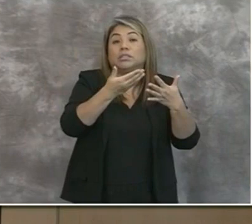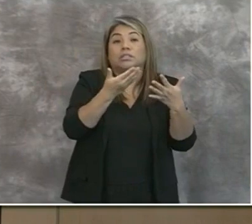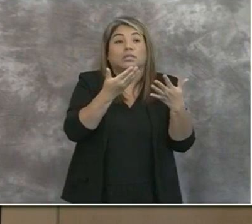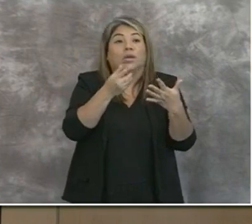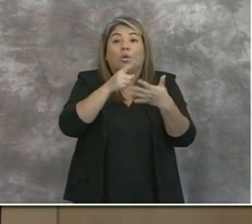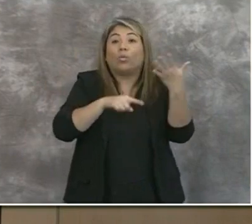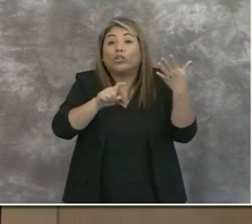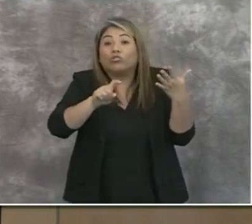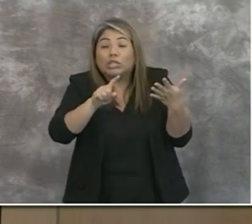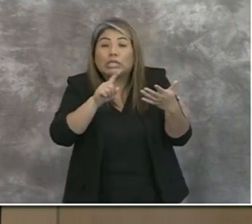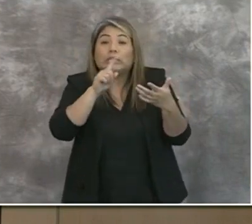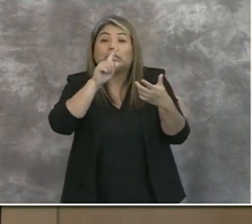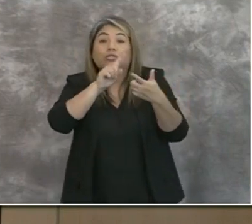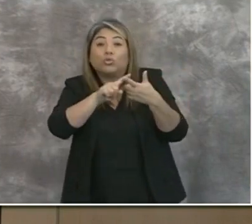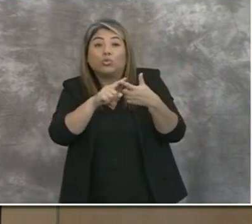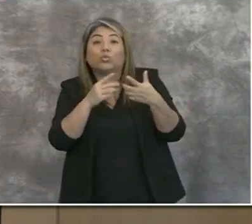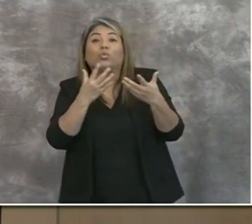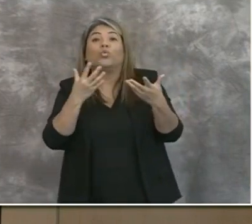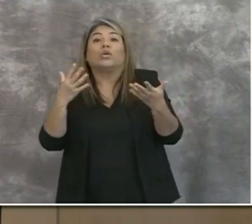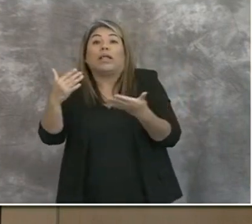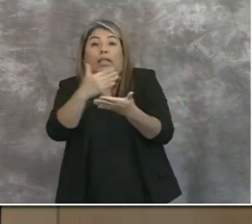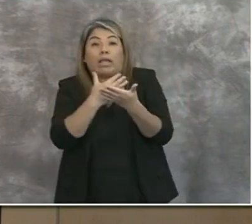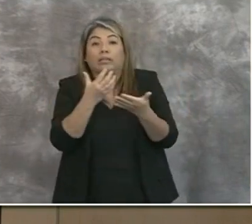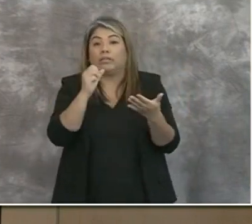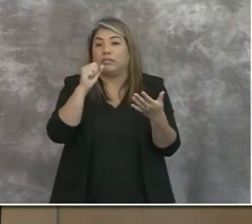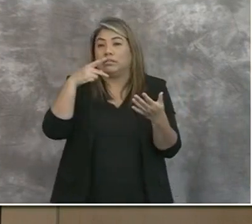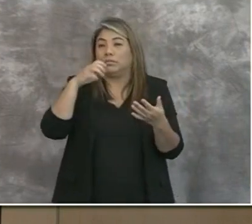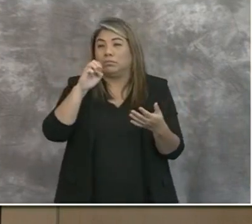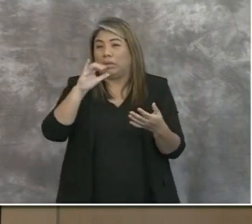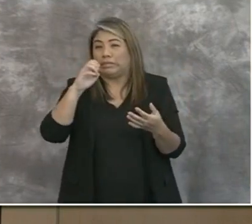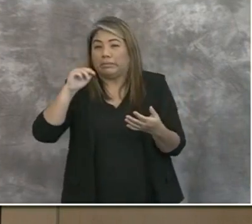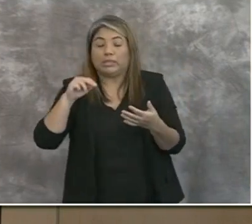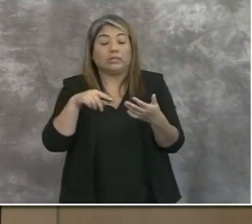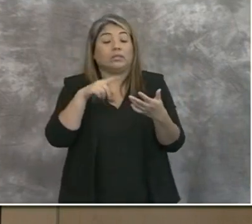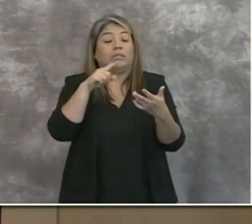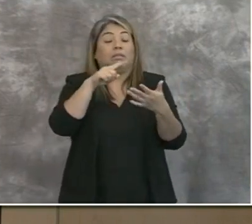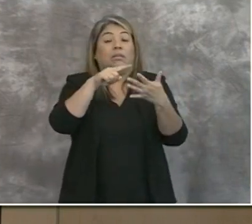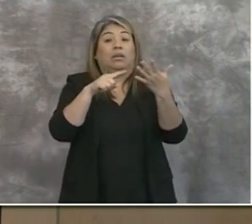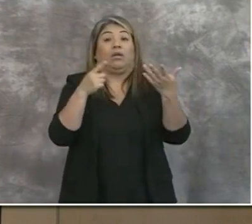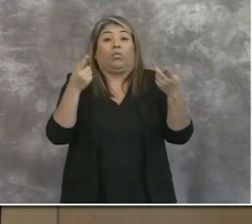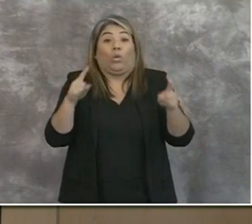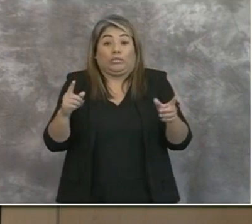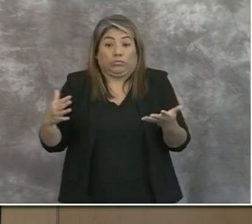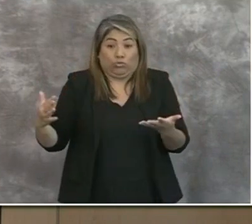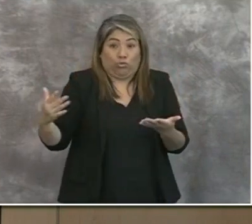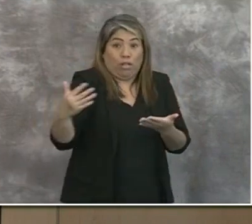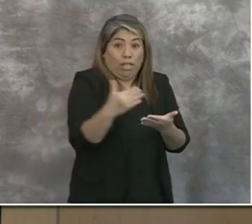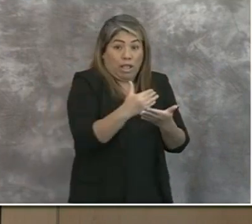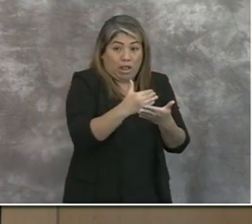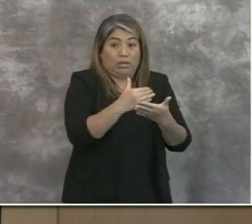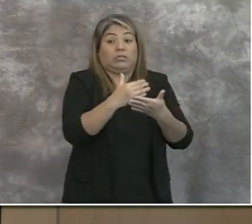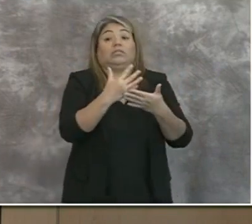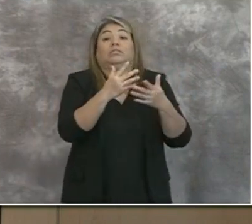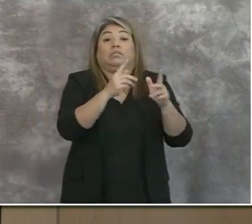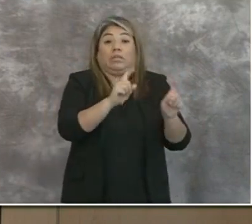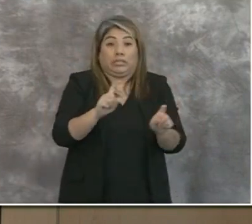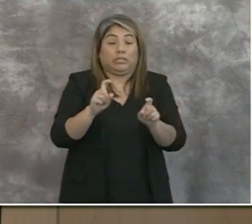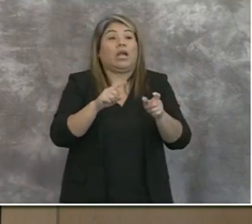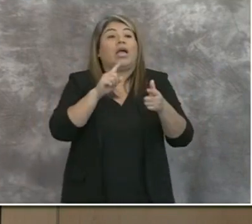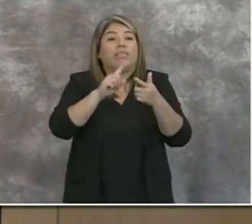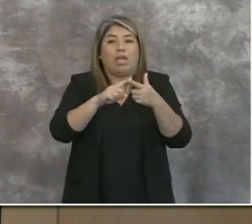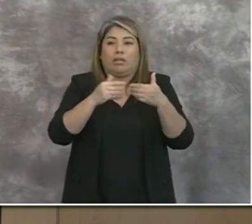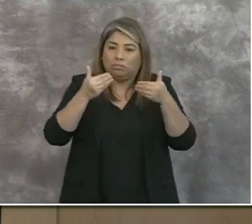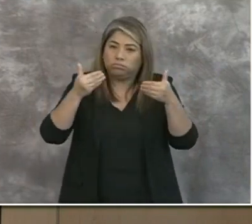that are needed to collect the specimens. And then once you collect the specimens, then they are